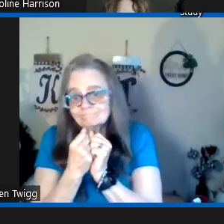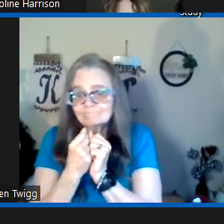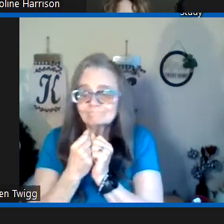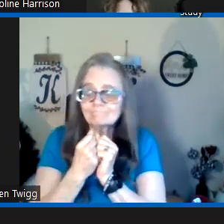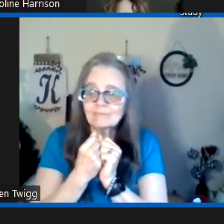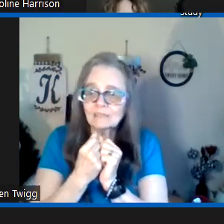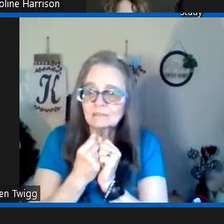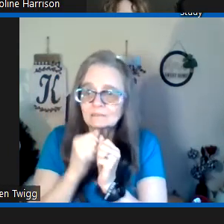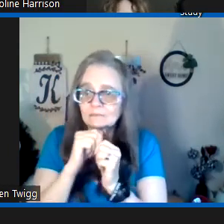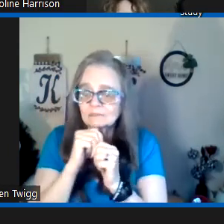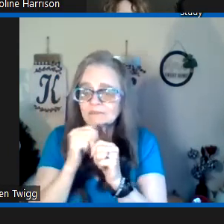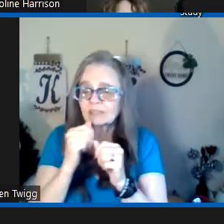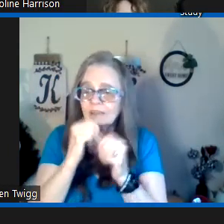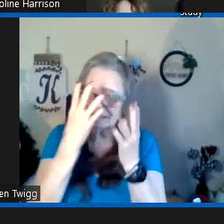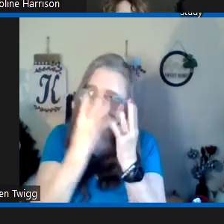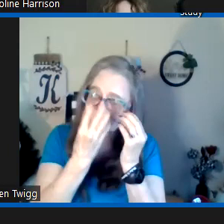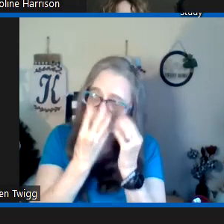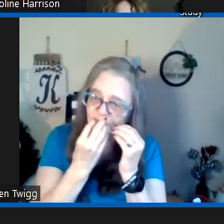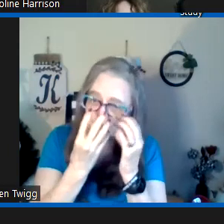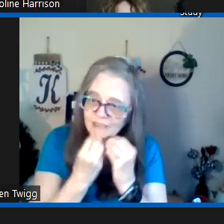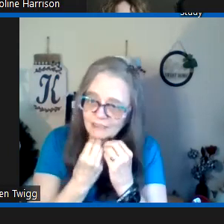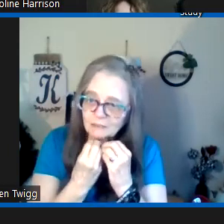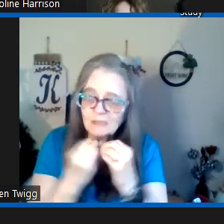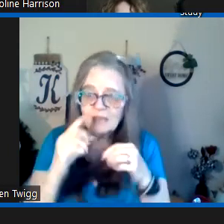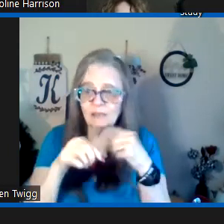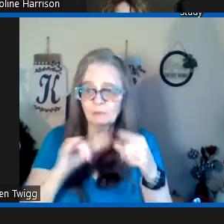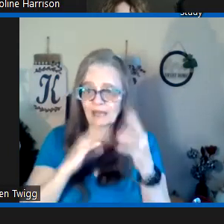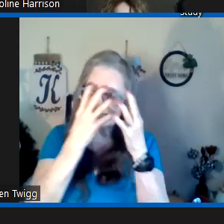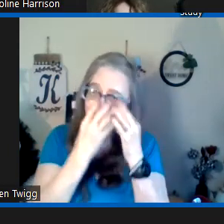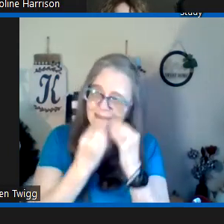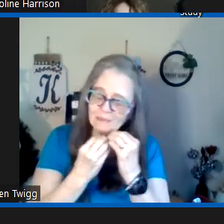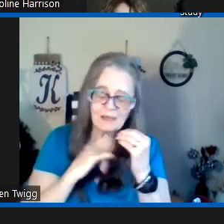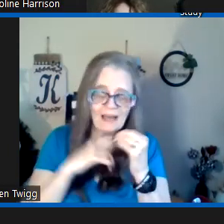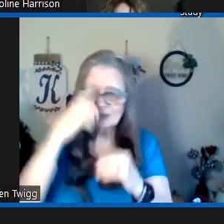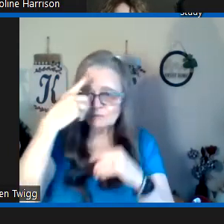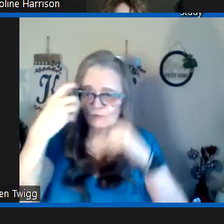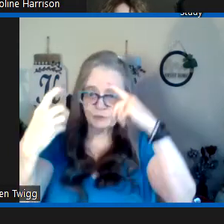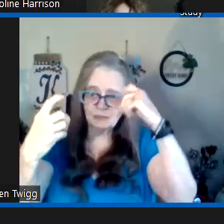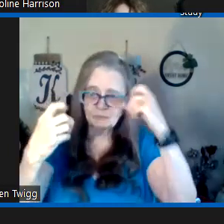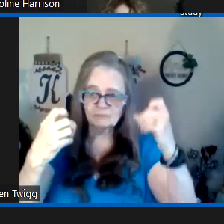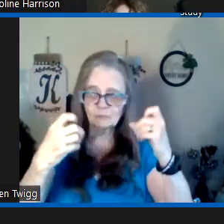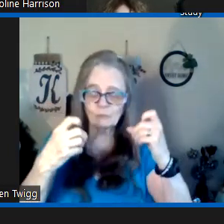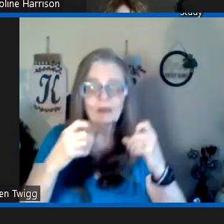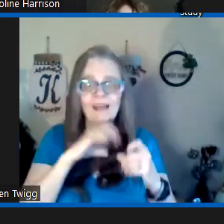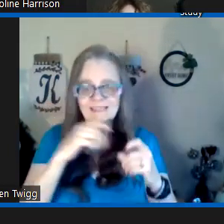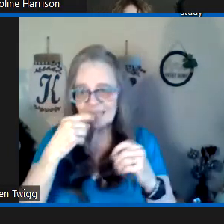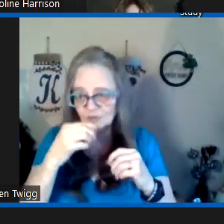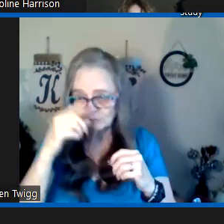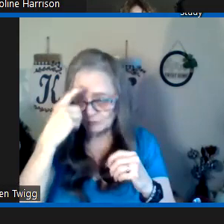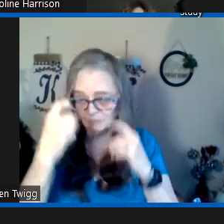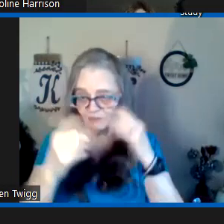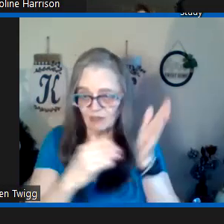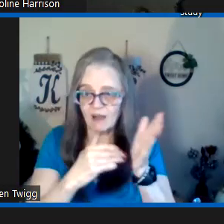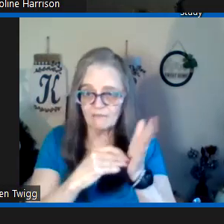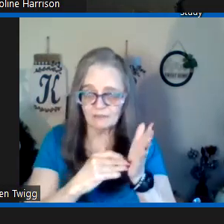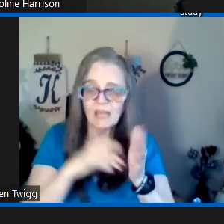not necessarily when you're asleep now when i sleep i don't dream well i say